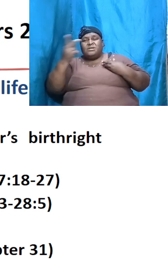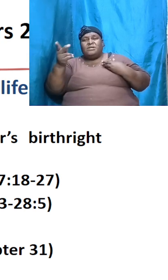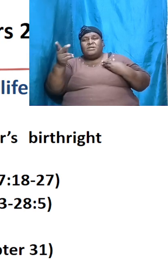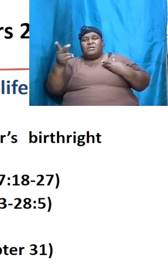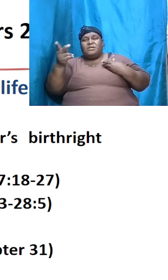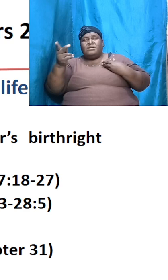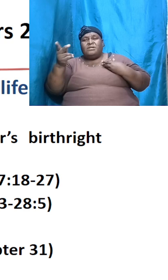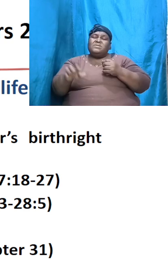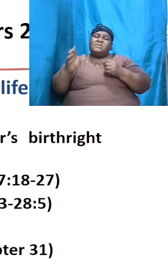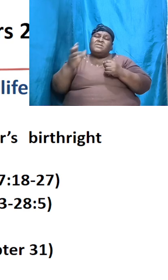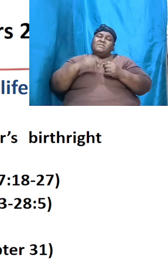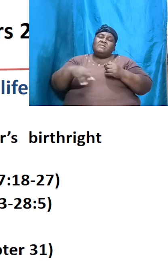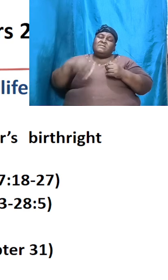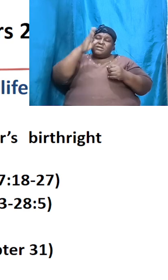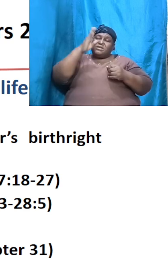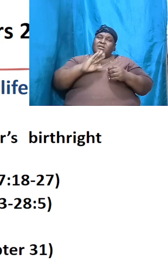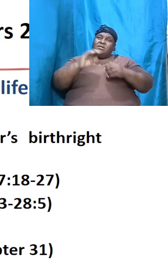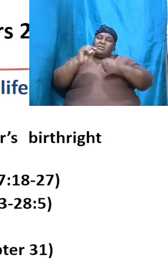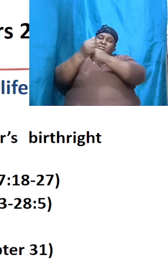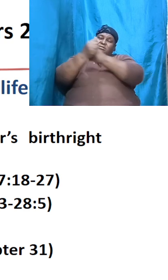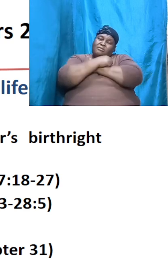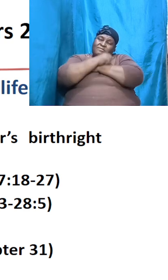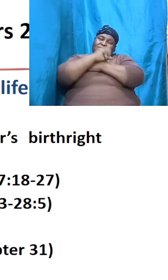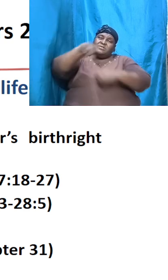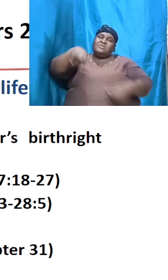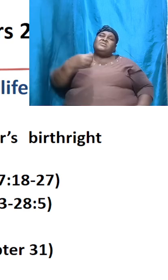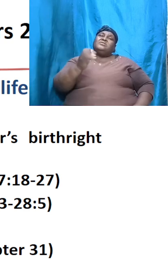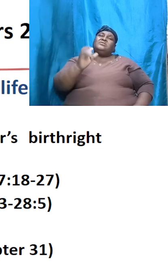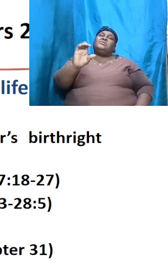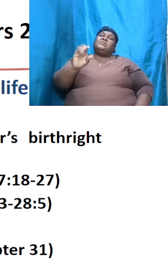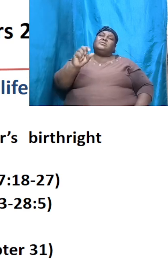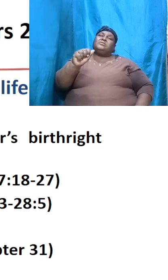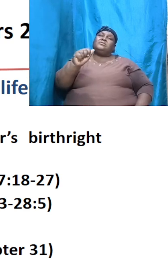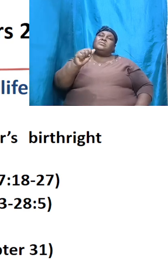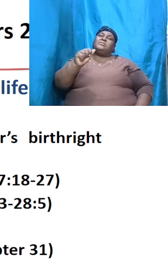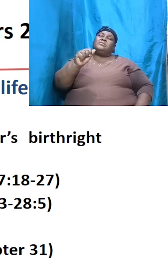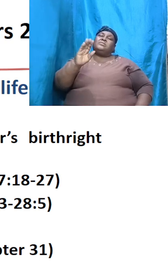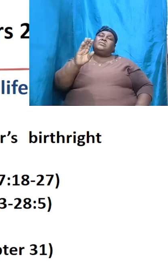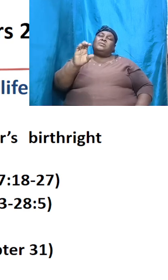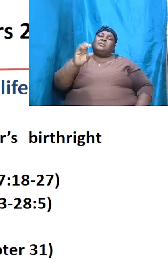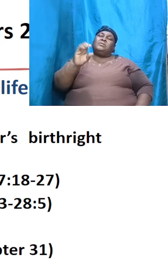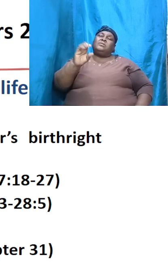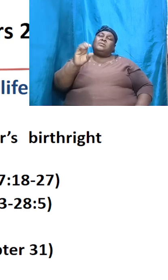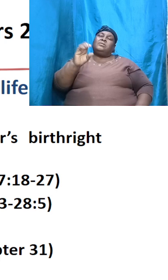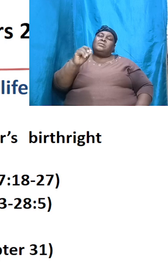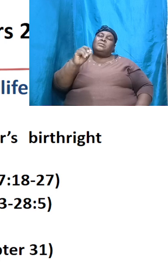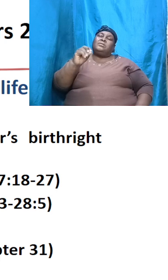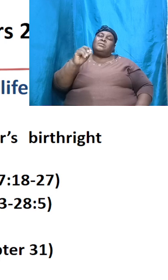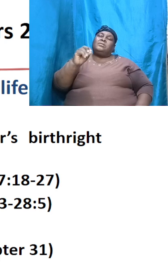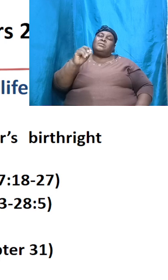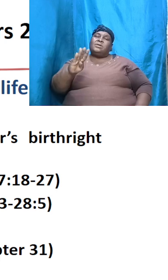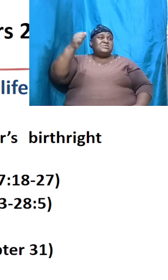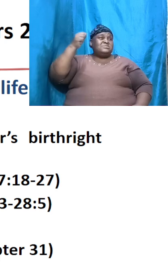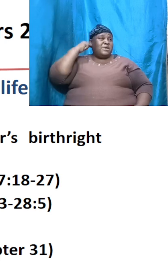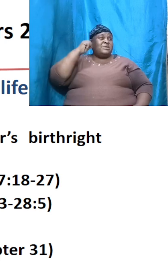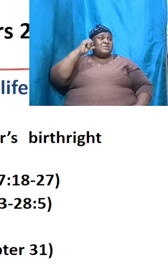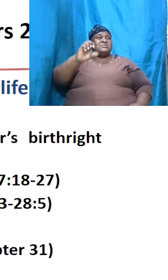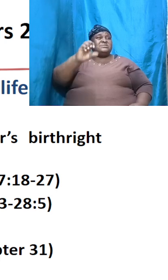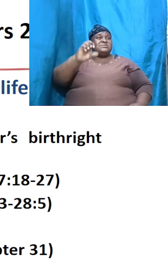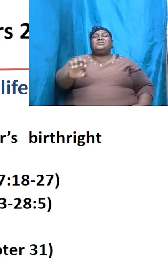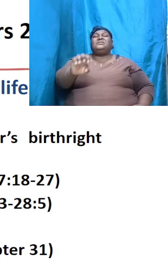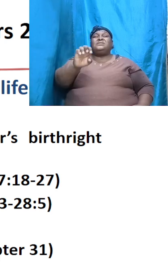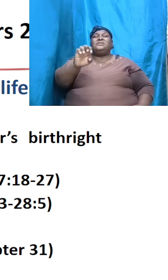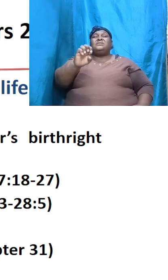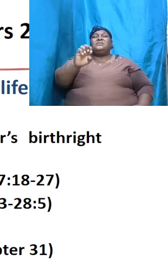he saw Jacob sorry and despised Esau for a man to give up his spiritual